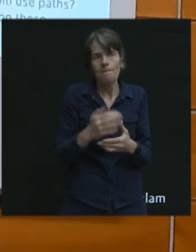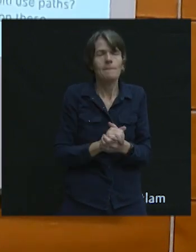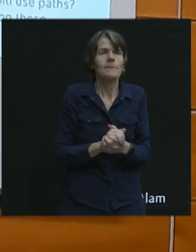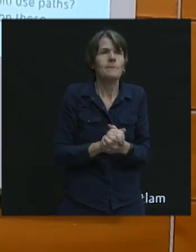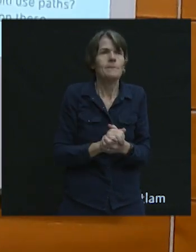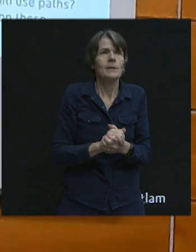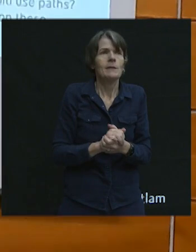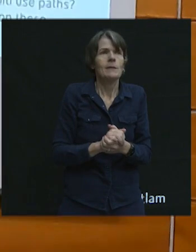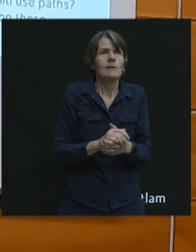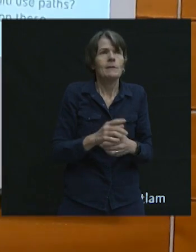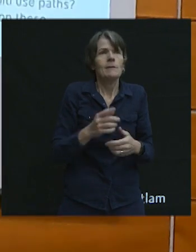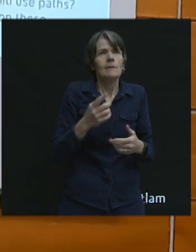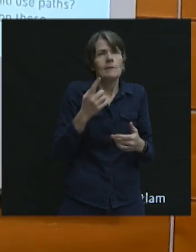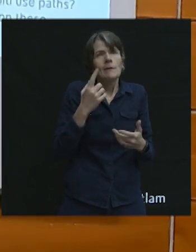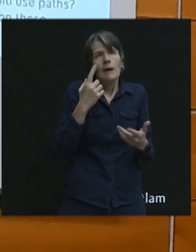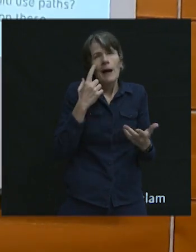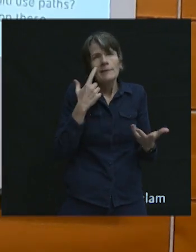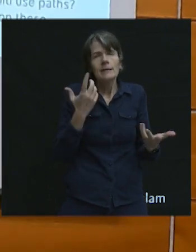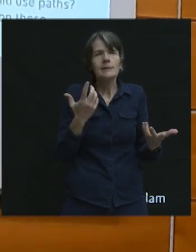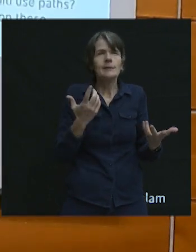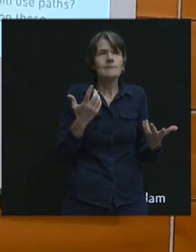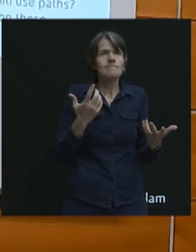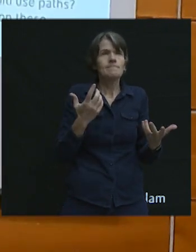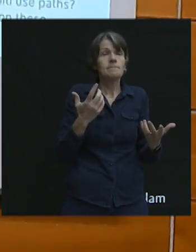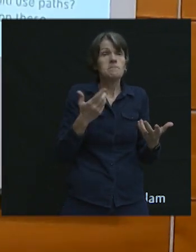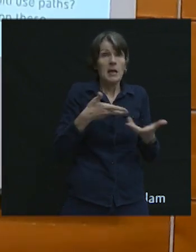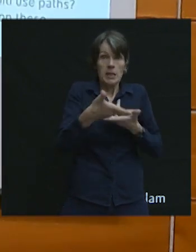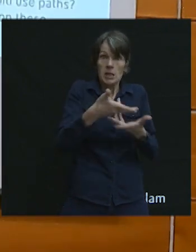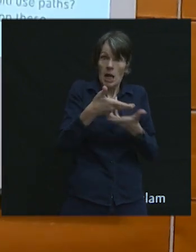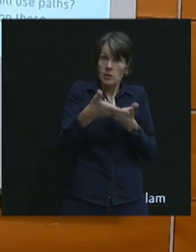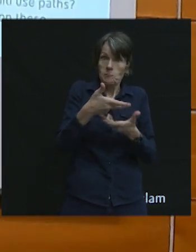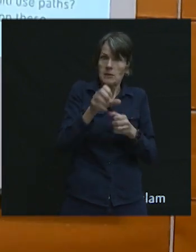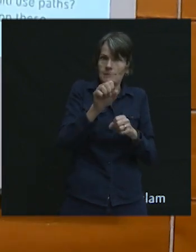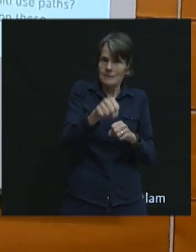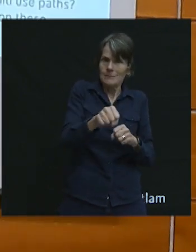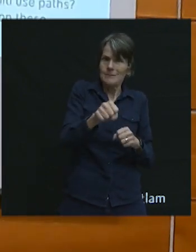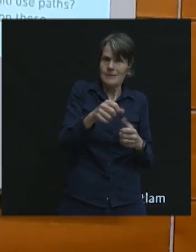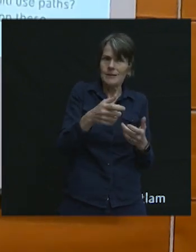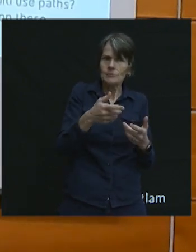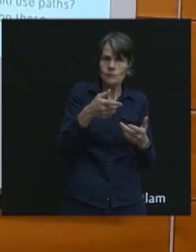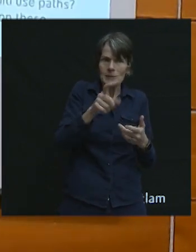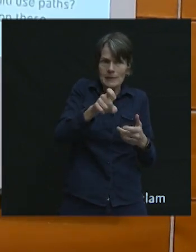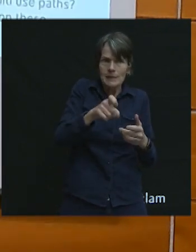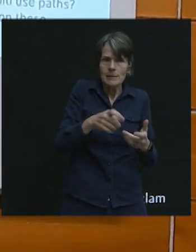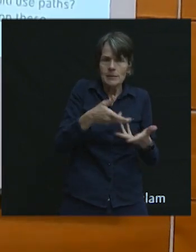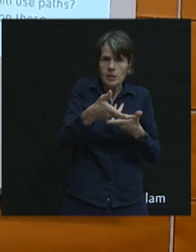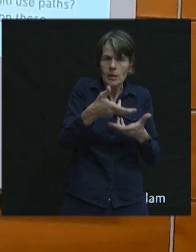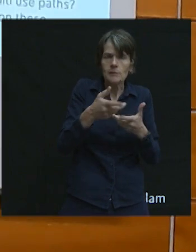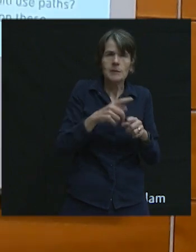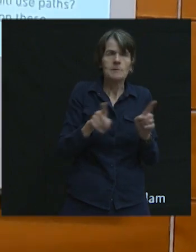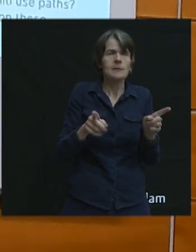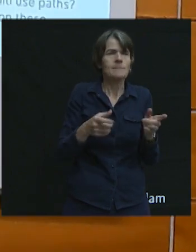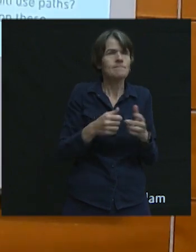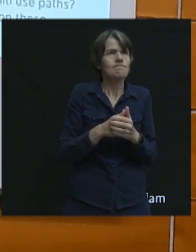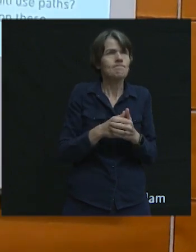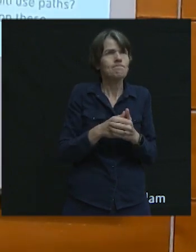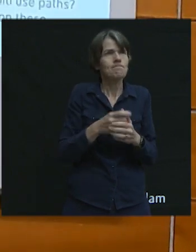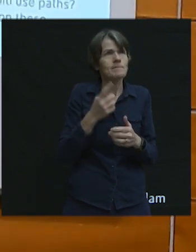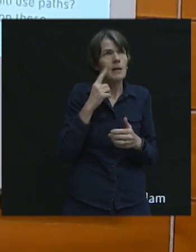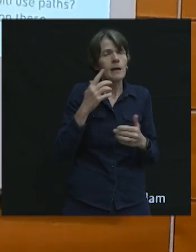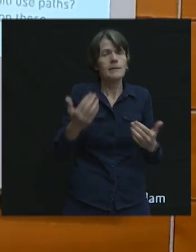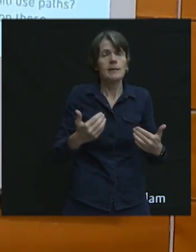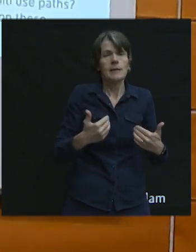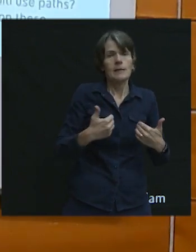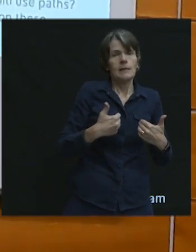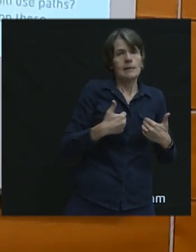I think it's more the lens that you want to take. So, engagement, yes, but you said aside from engagement, so what would I say? I would say that the